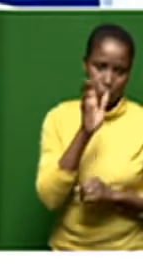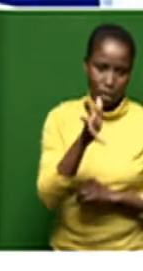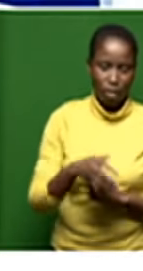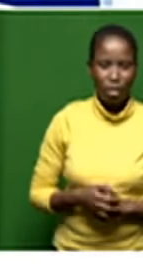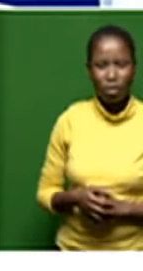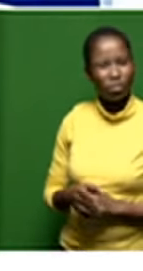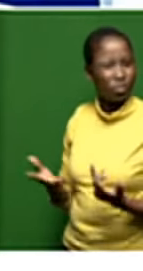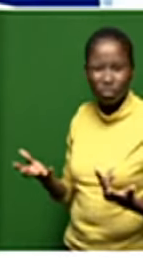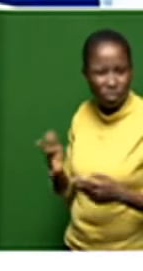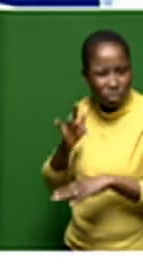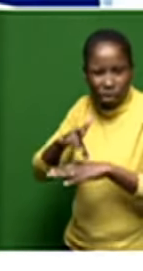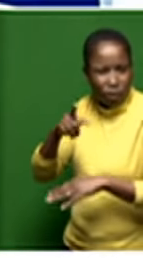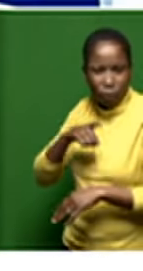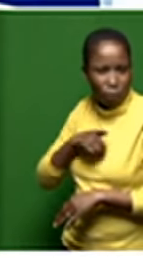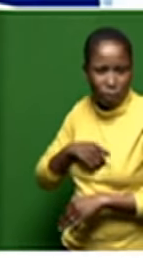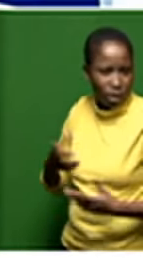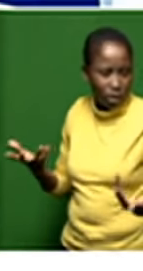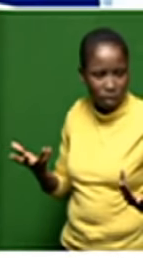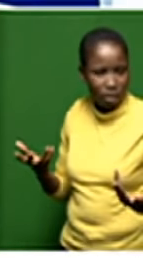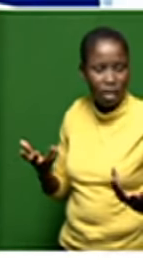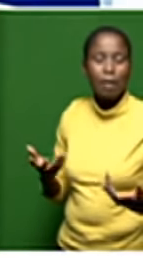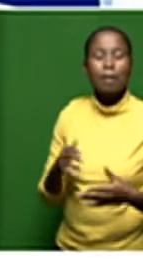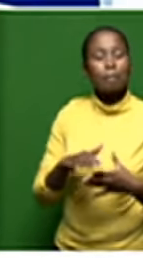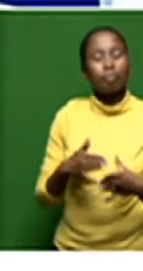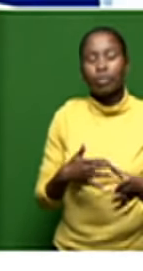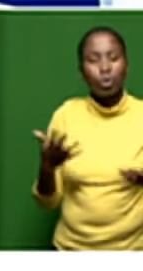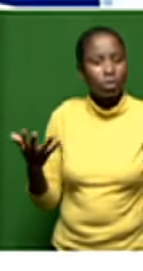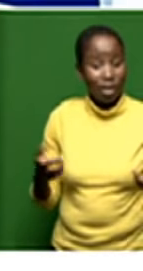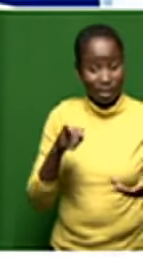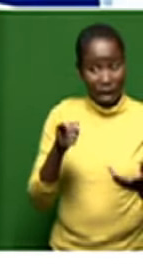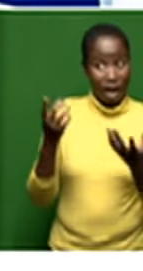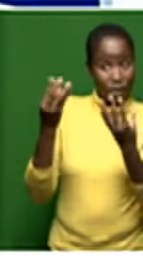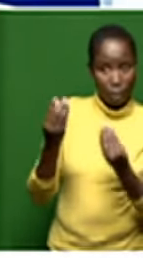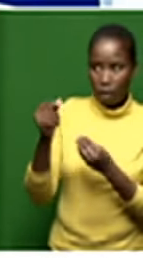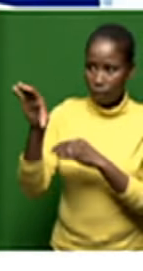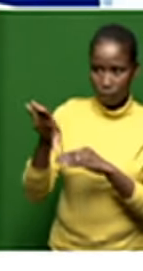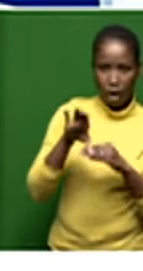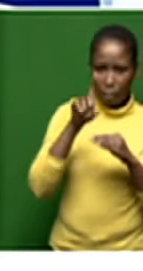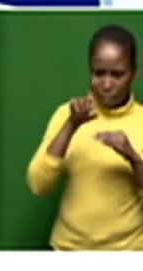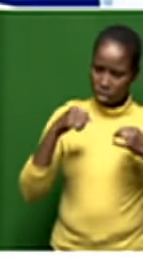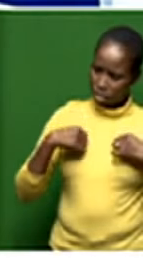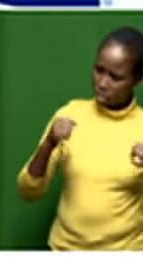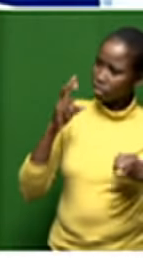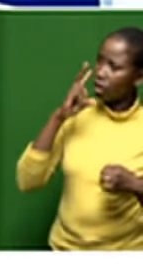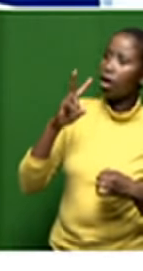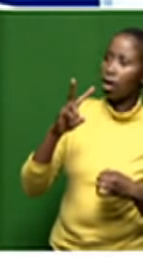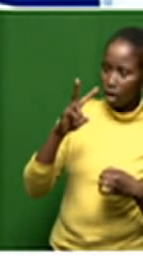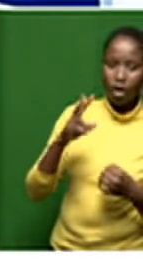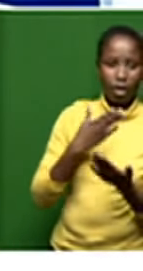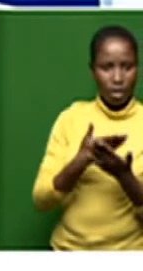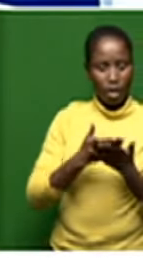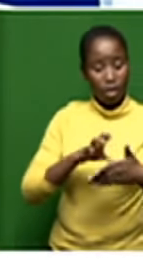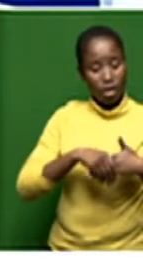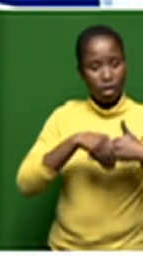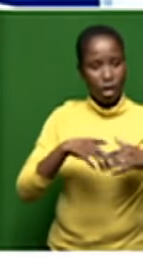what makes it what makes it sensitive mr kokolo um i mean these are numbers that had to be crunched in order for this deal to be